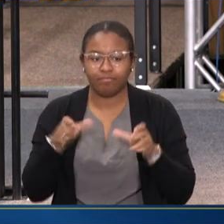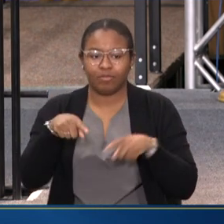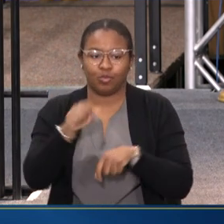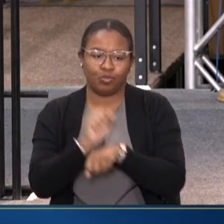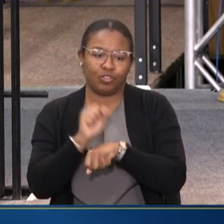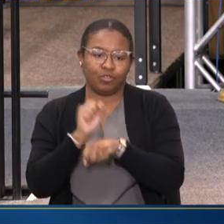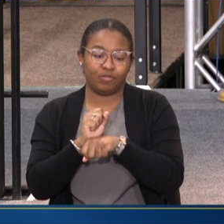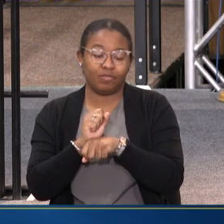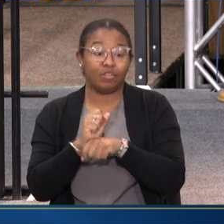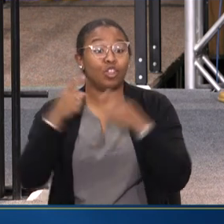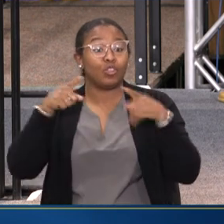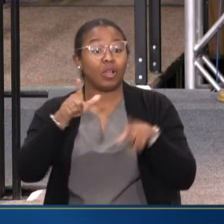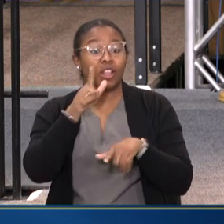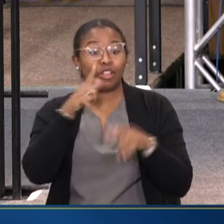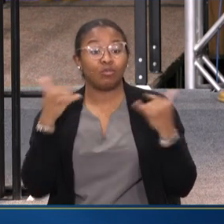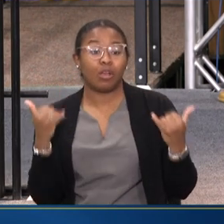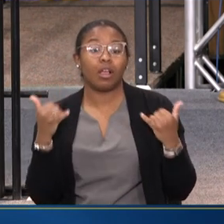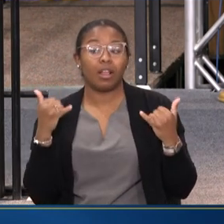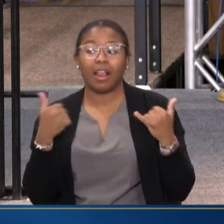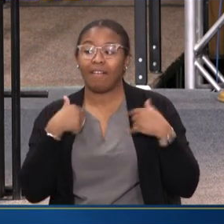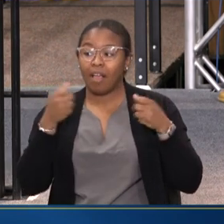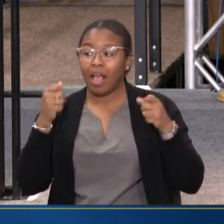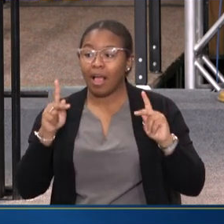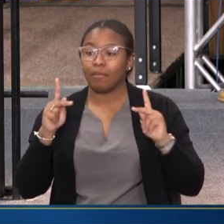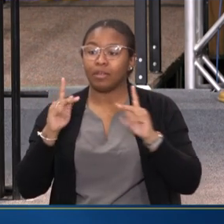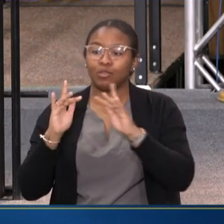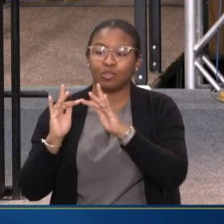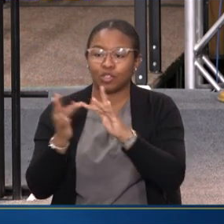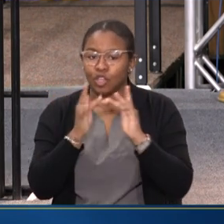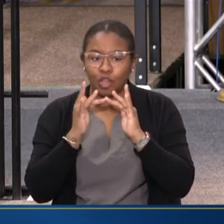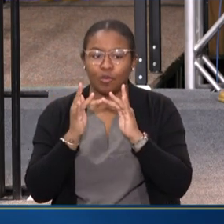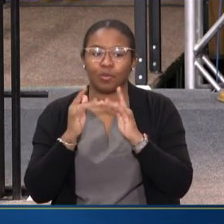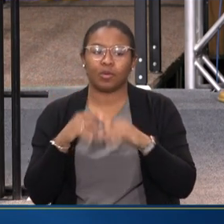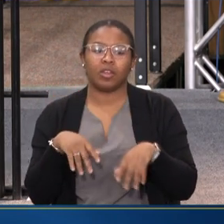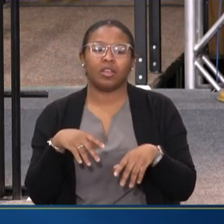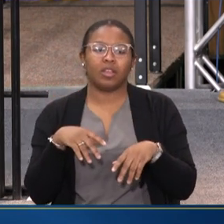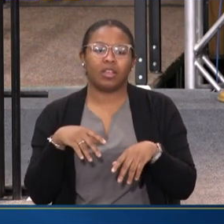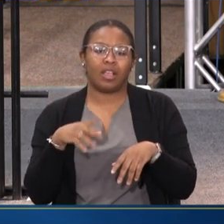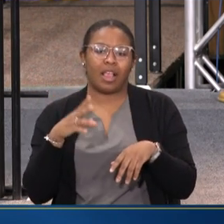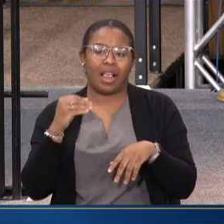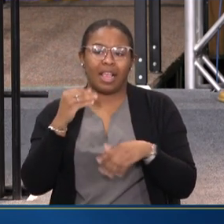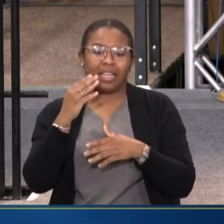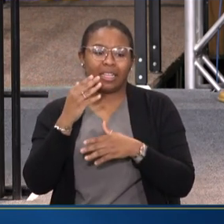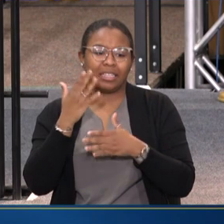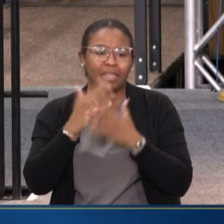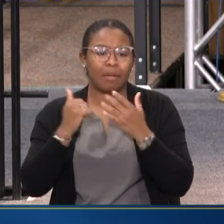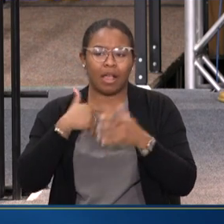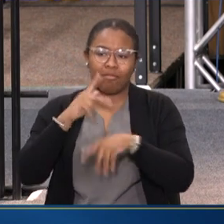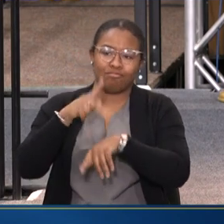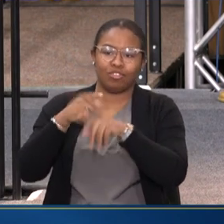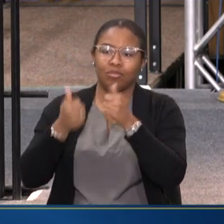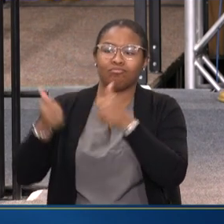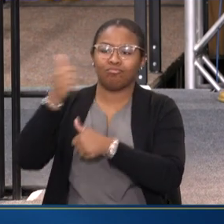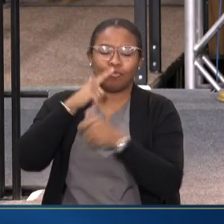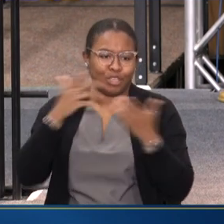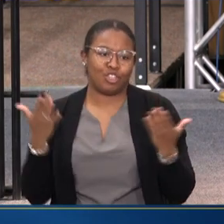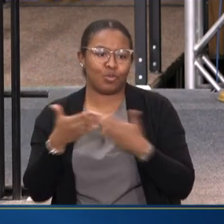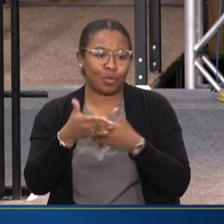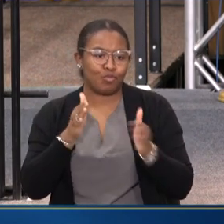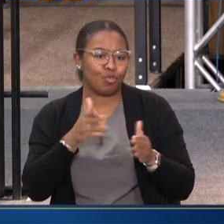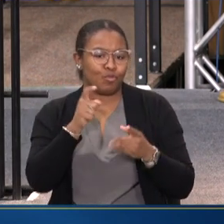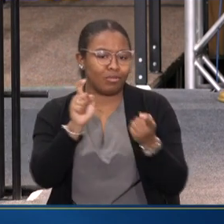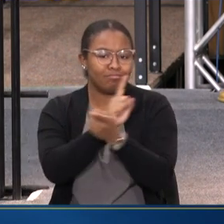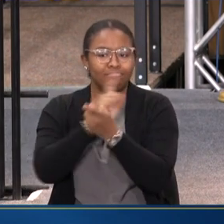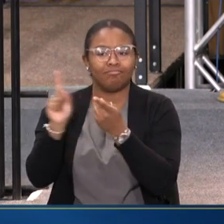During lunch today, we'll have the opportunity to network. Some of our speakers and our principals will be here in the room. We encourage you to